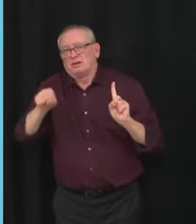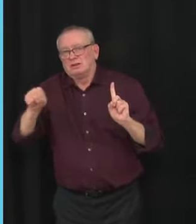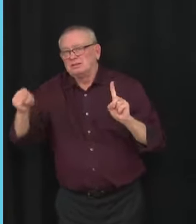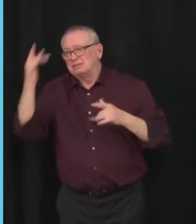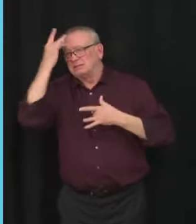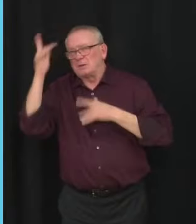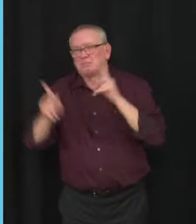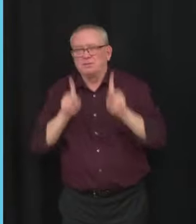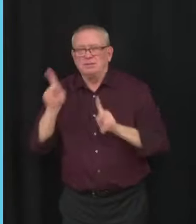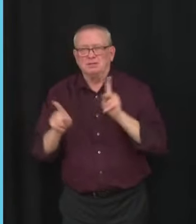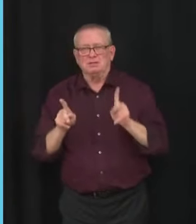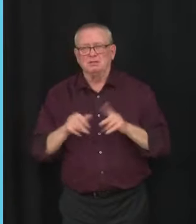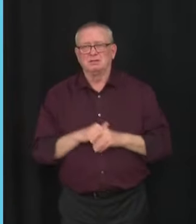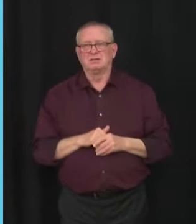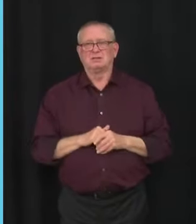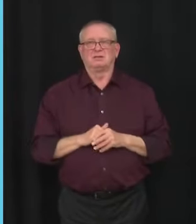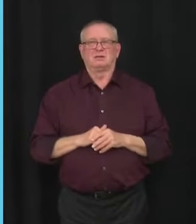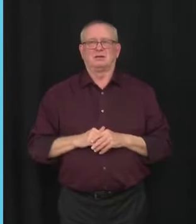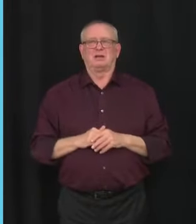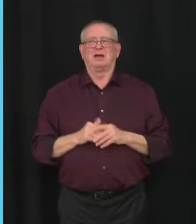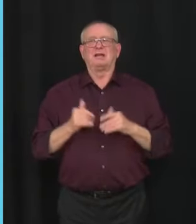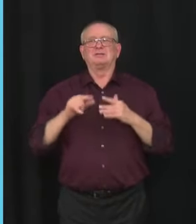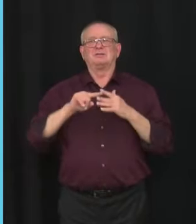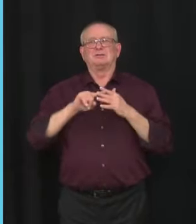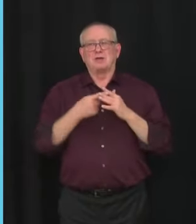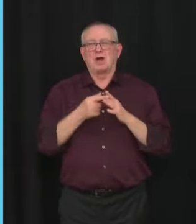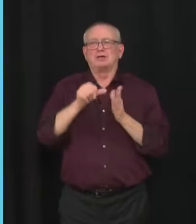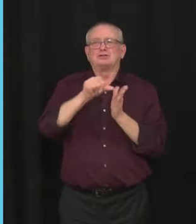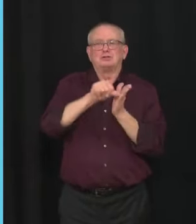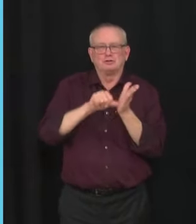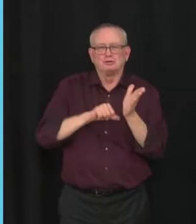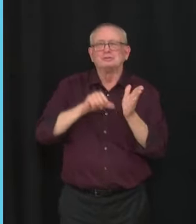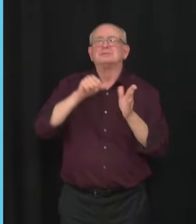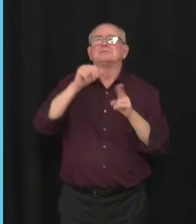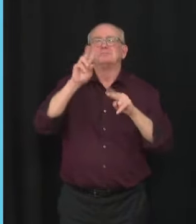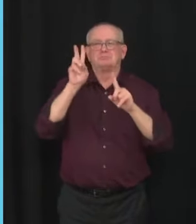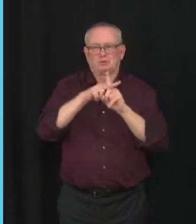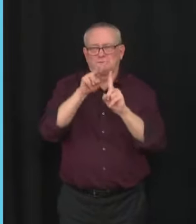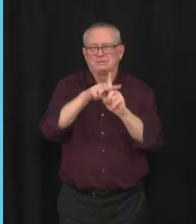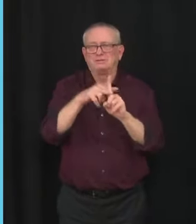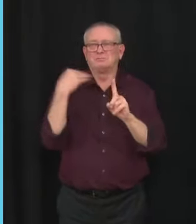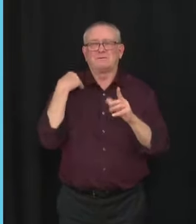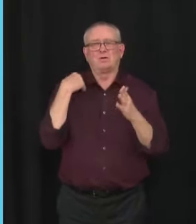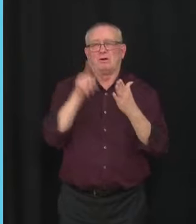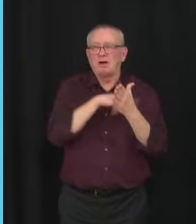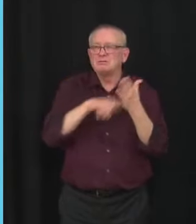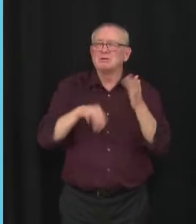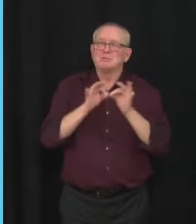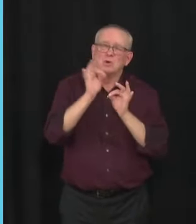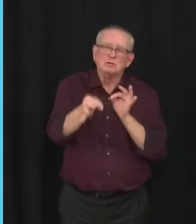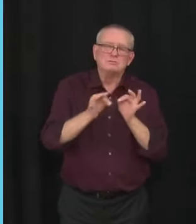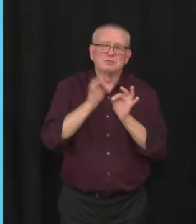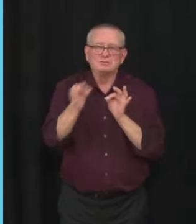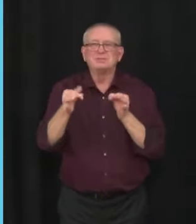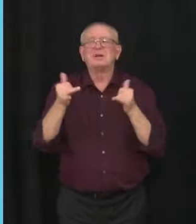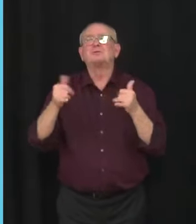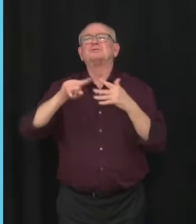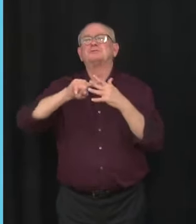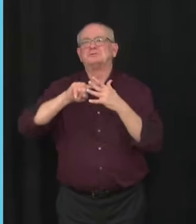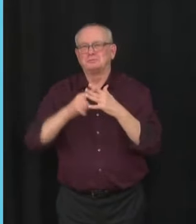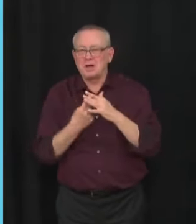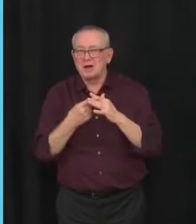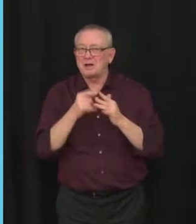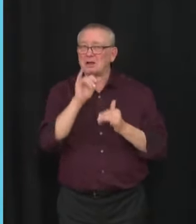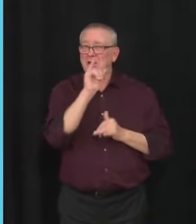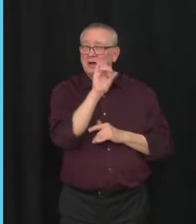reschedule surgeries put off during the fourth wave, which means that ICU beds are once again being occupied by patients recovering from